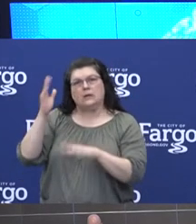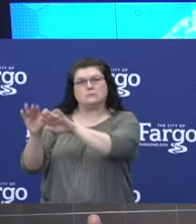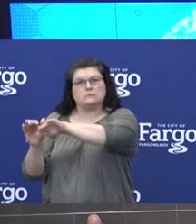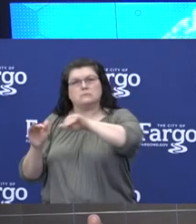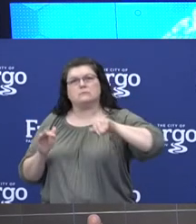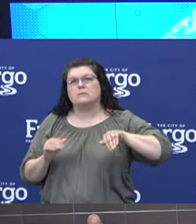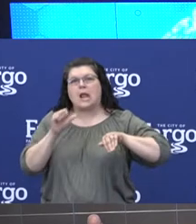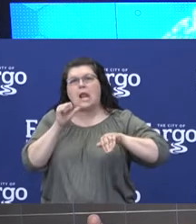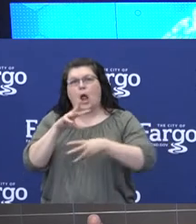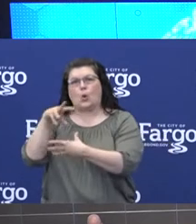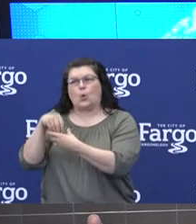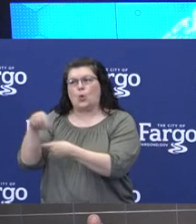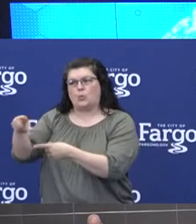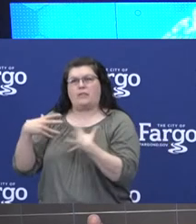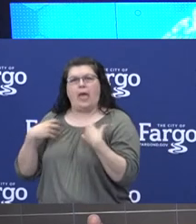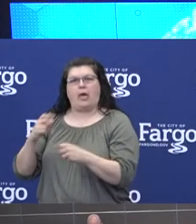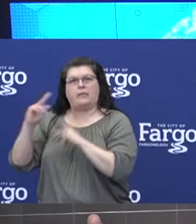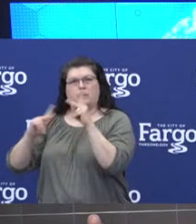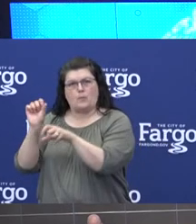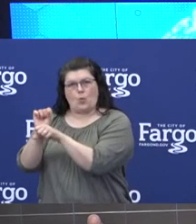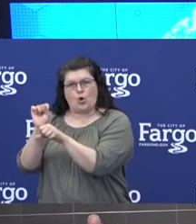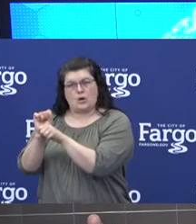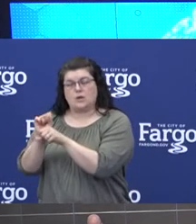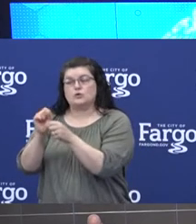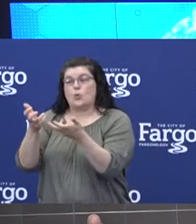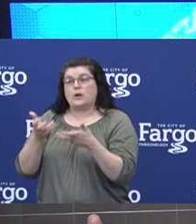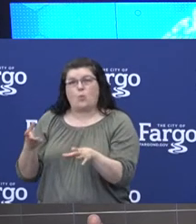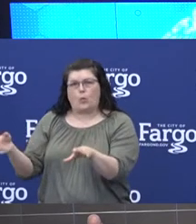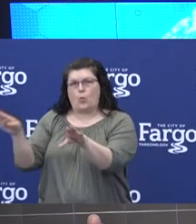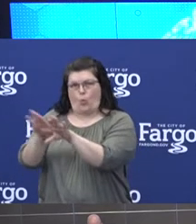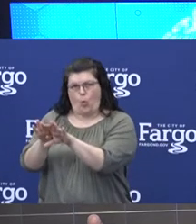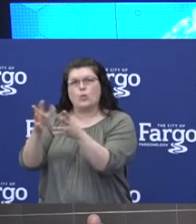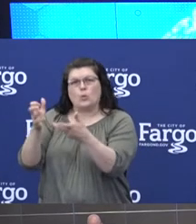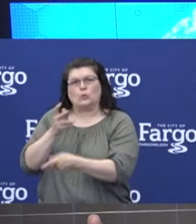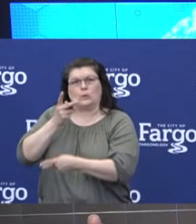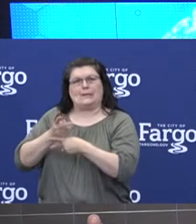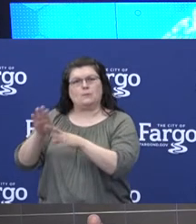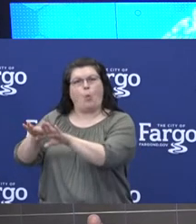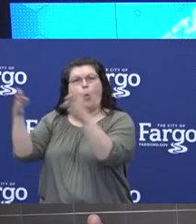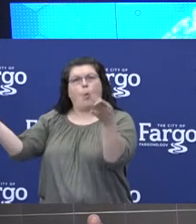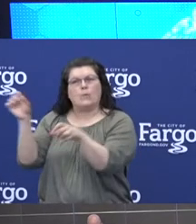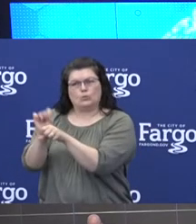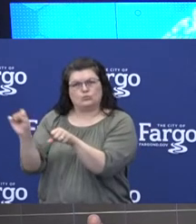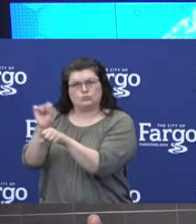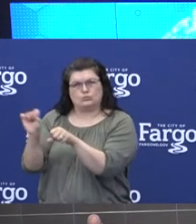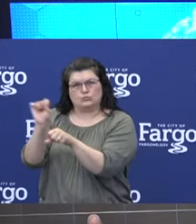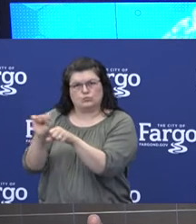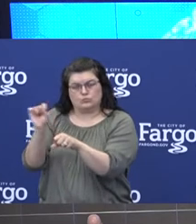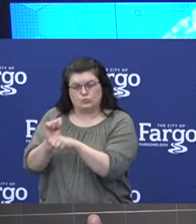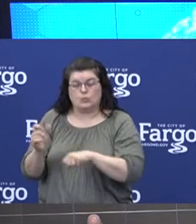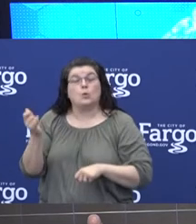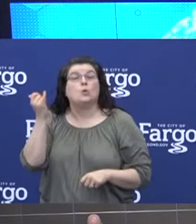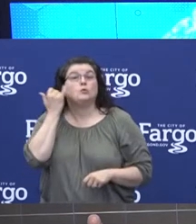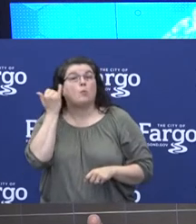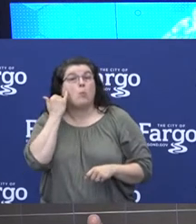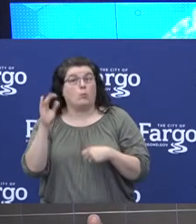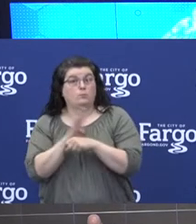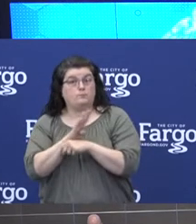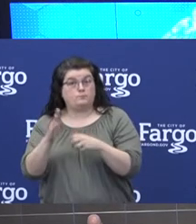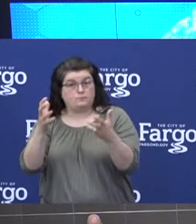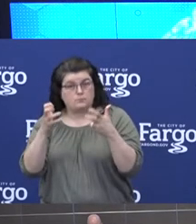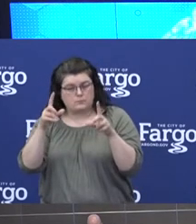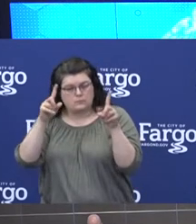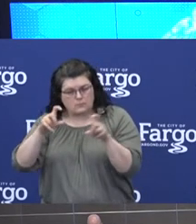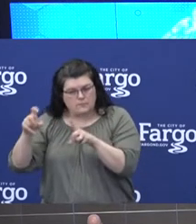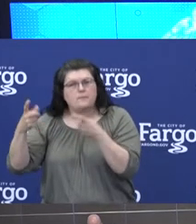The goal is to keep businesses open, not to close them. If the business determines they want to have testing done,